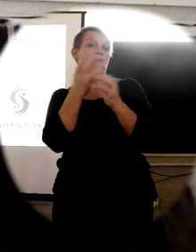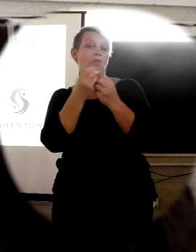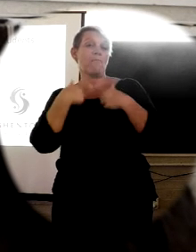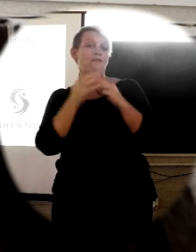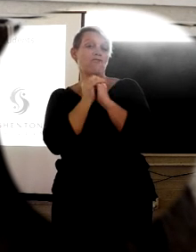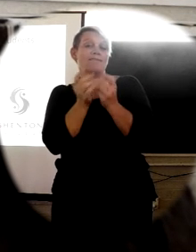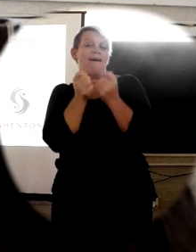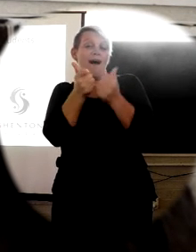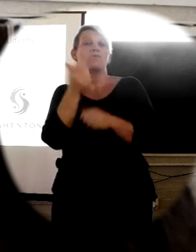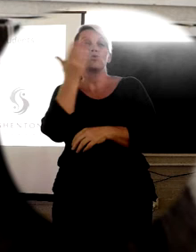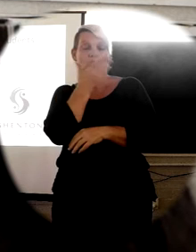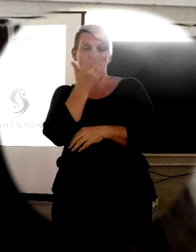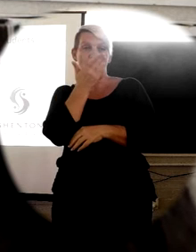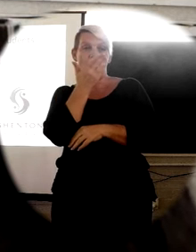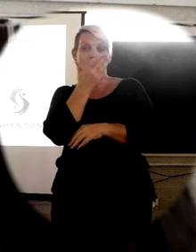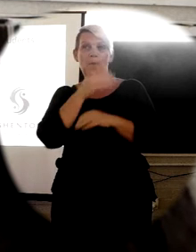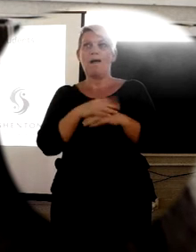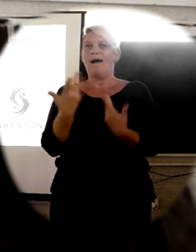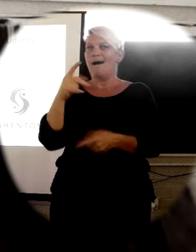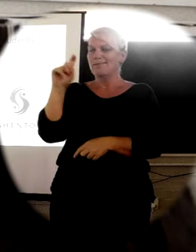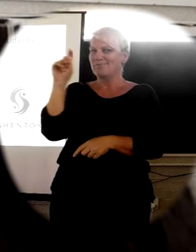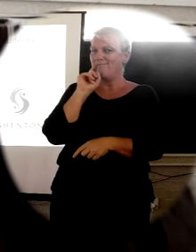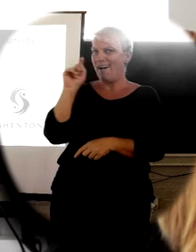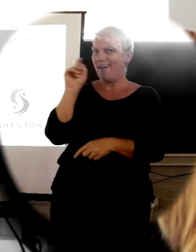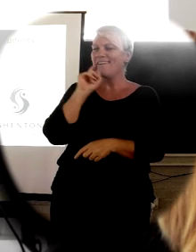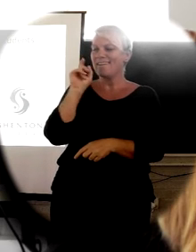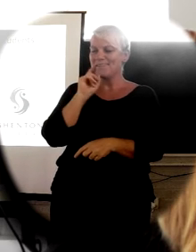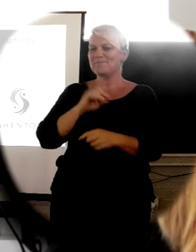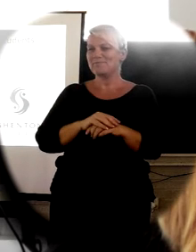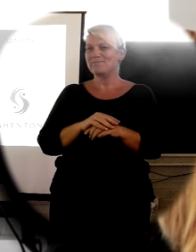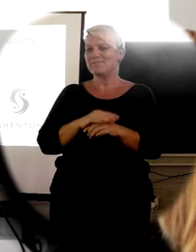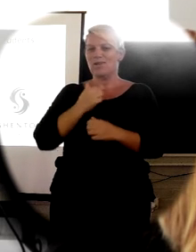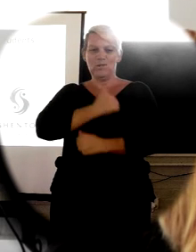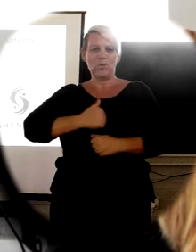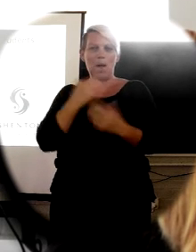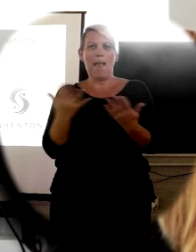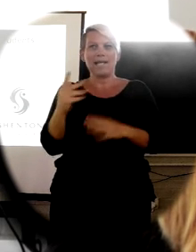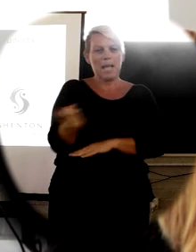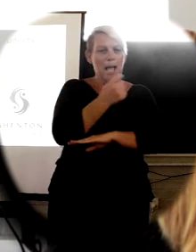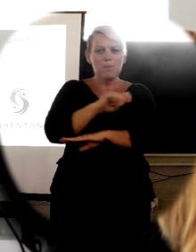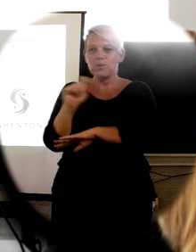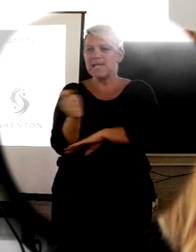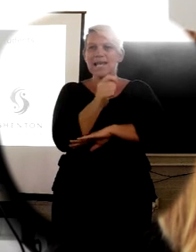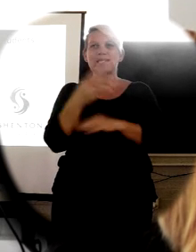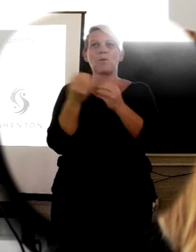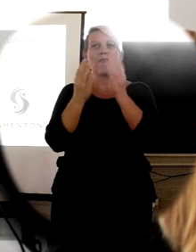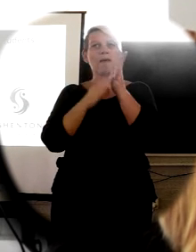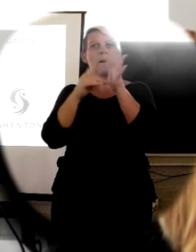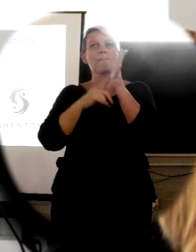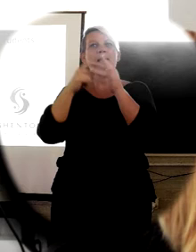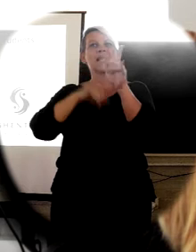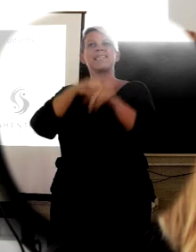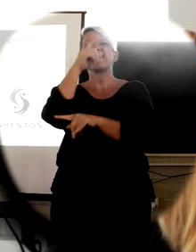after school and it was lots of fun. I enjoy playing table tennis with Melody's sister,